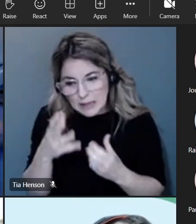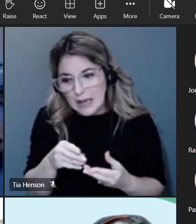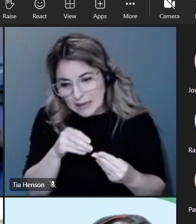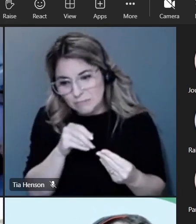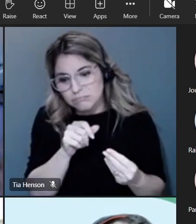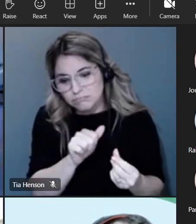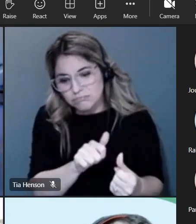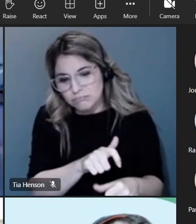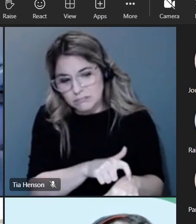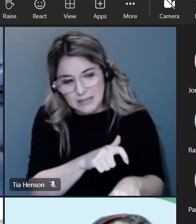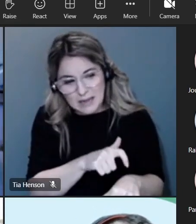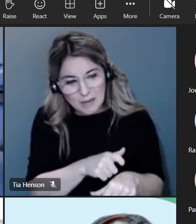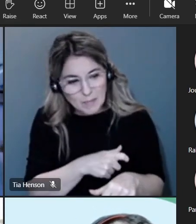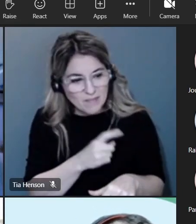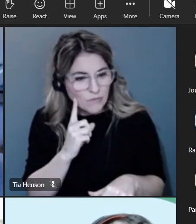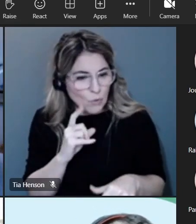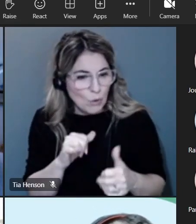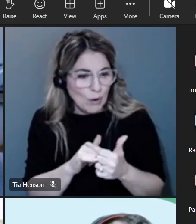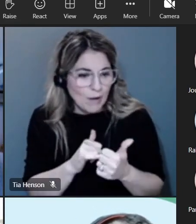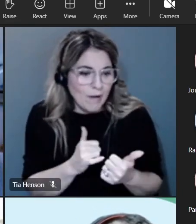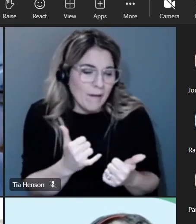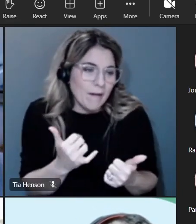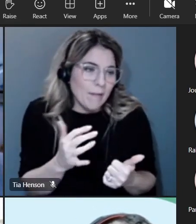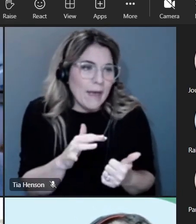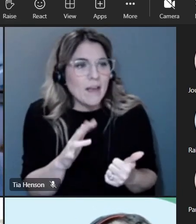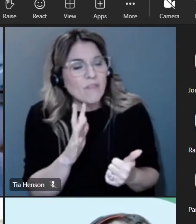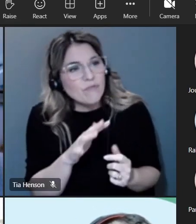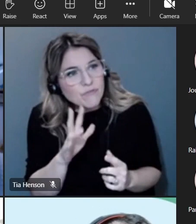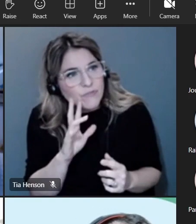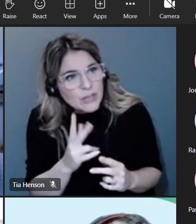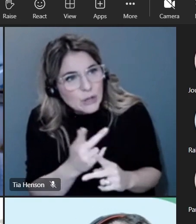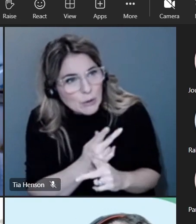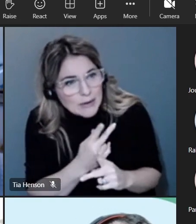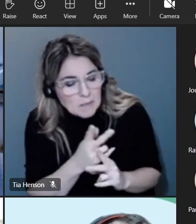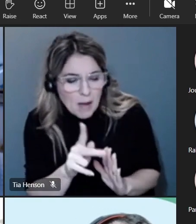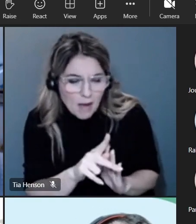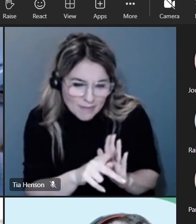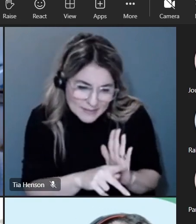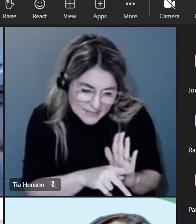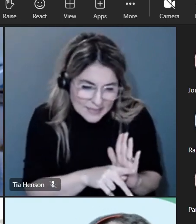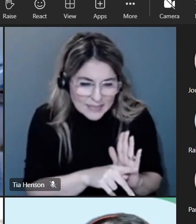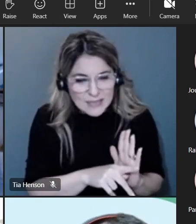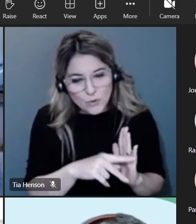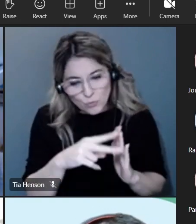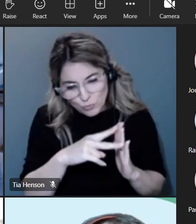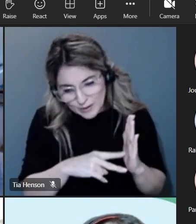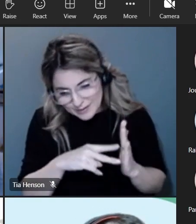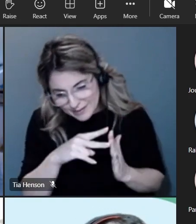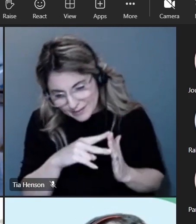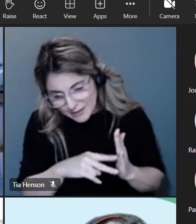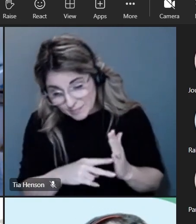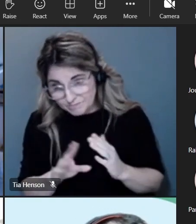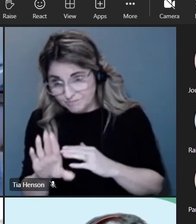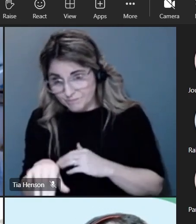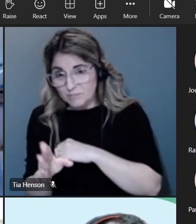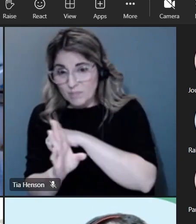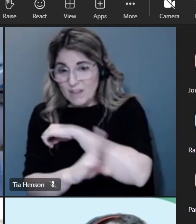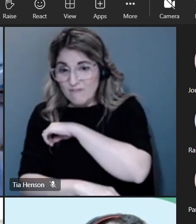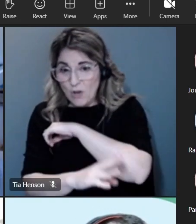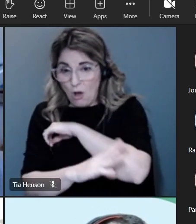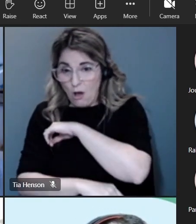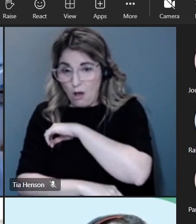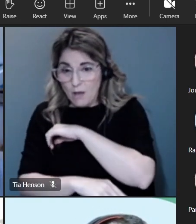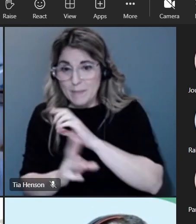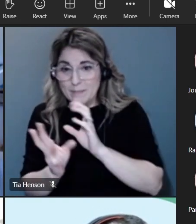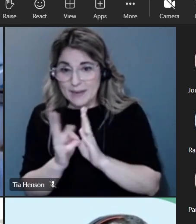in um sort of existing policies and looking at the literature and then in the fall we really dug